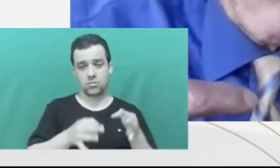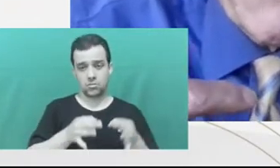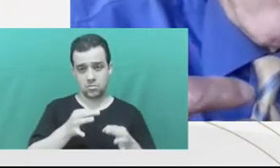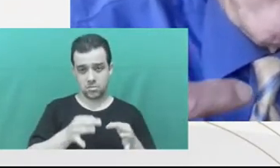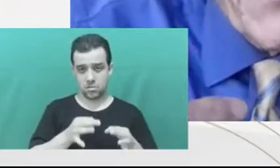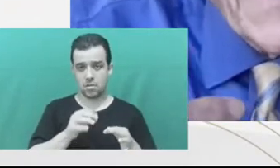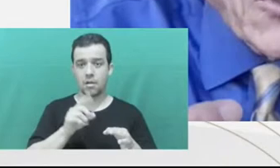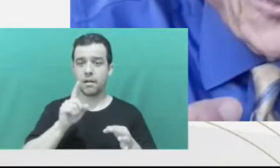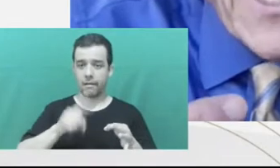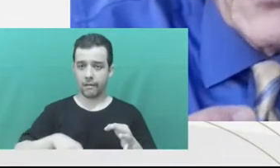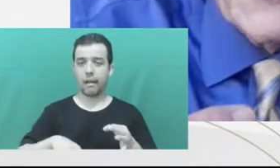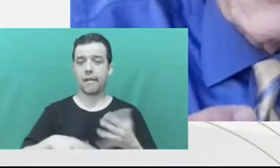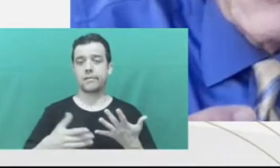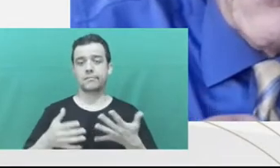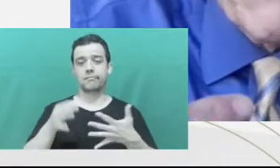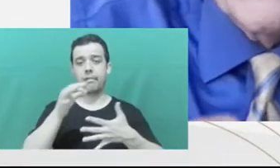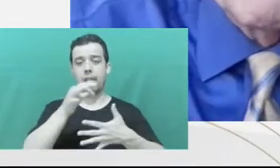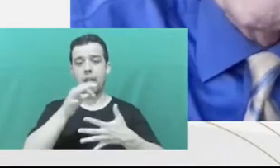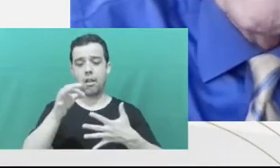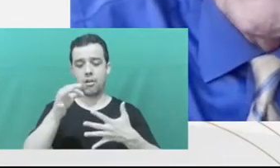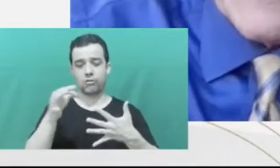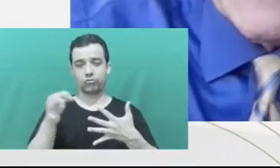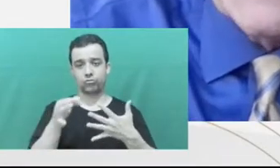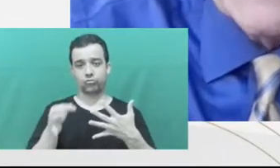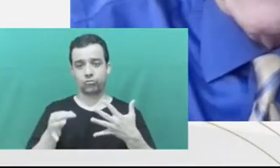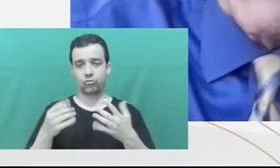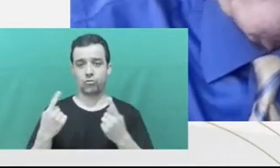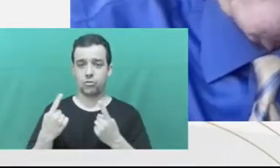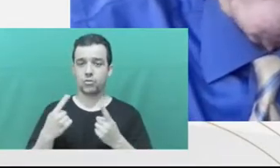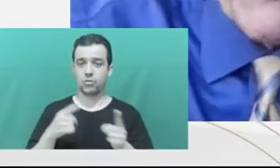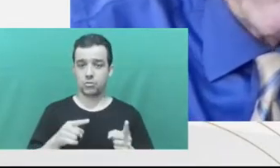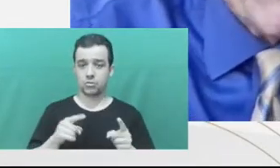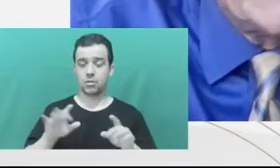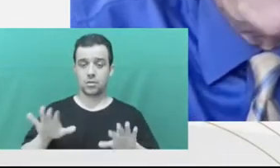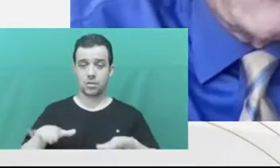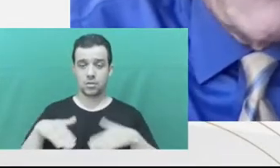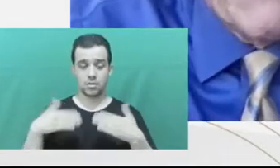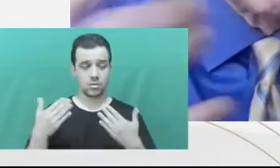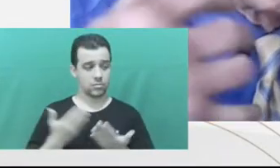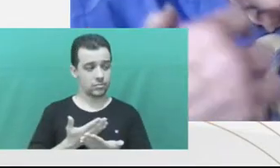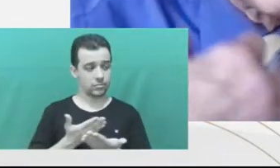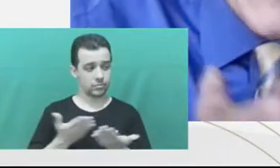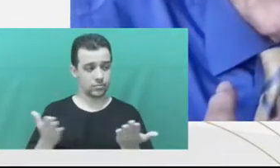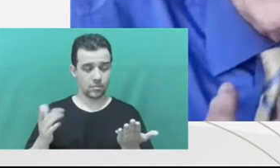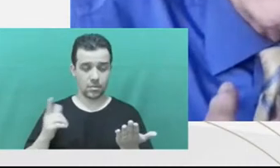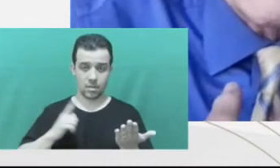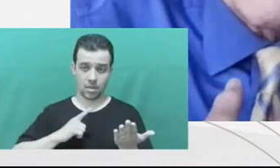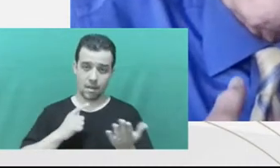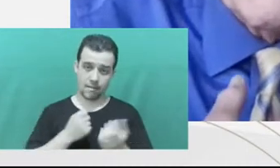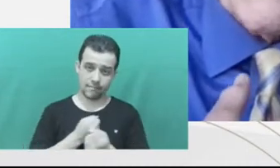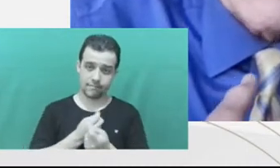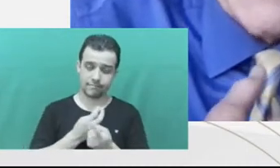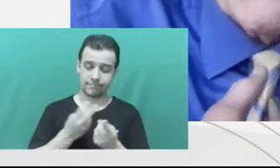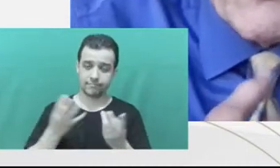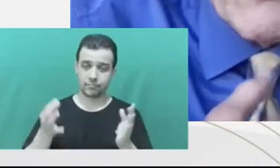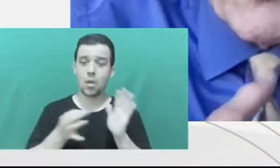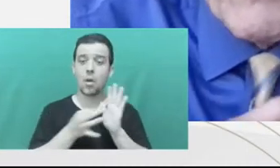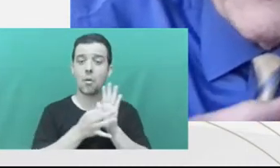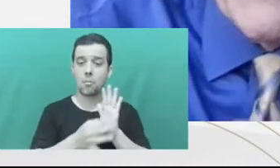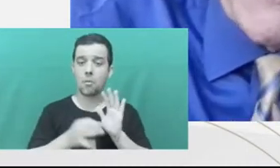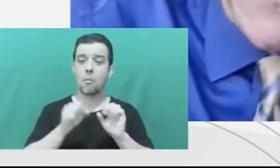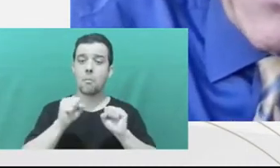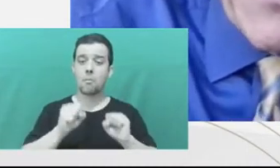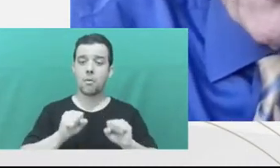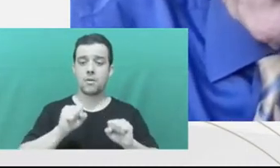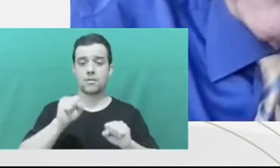suggestions for improving any system of plea bargaining, or at least for improving our system of plea bargaining. I don't